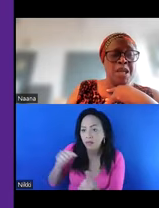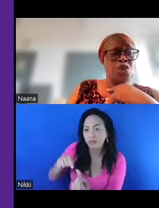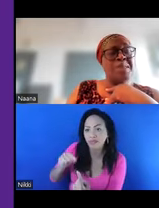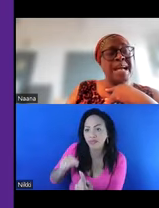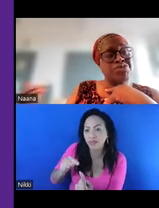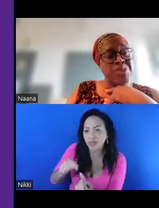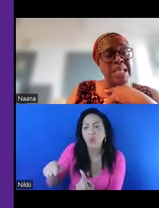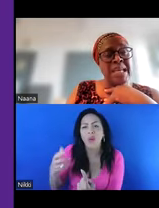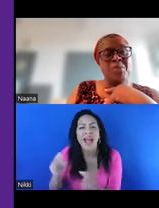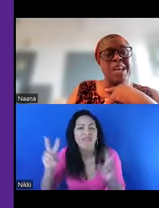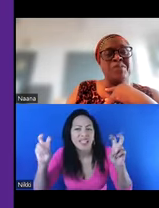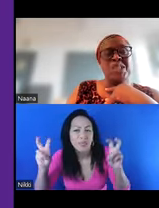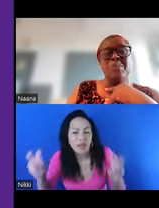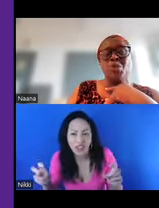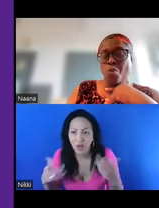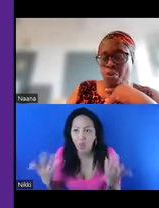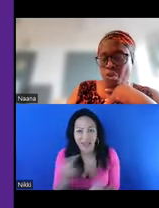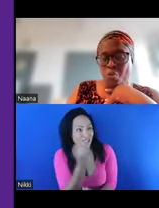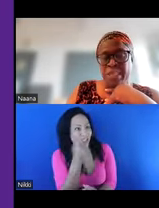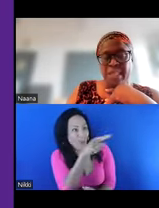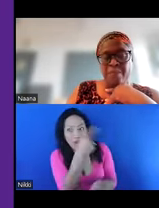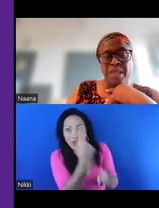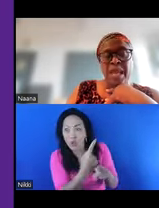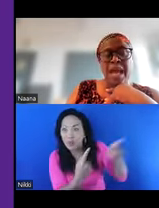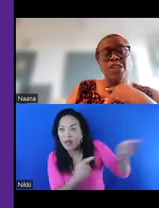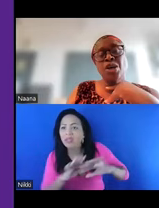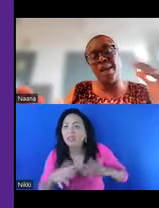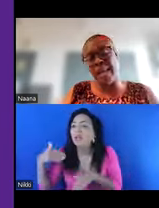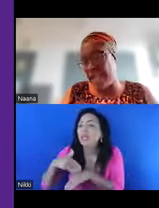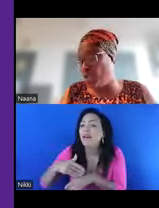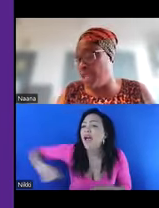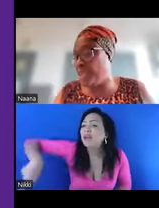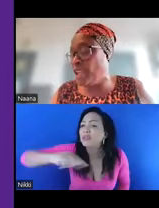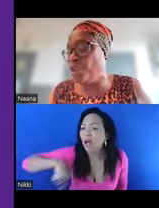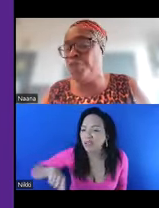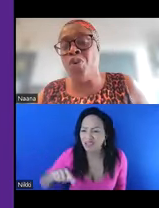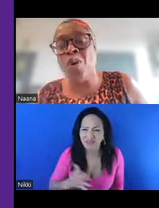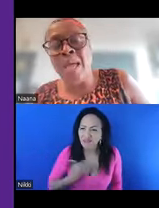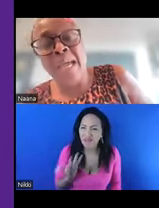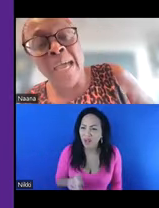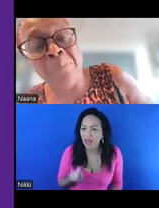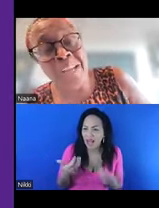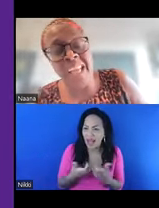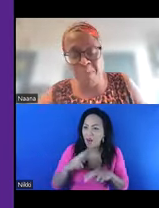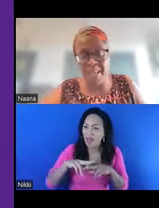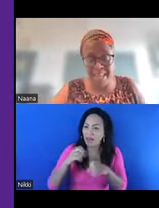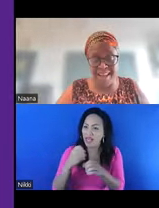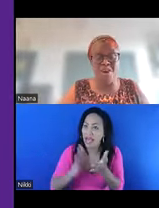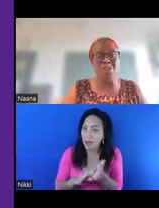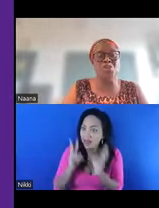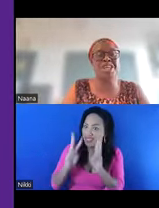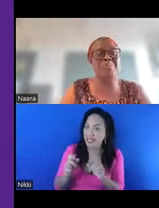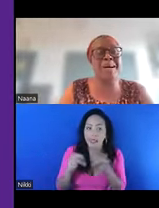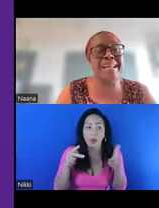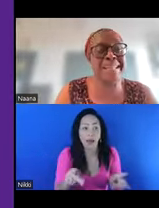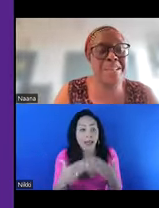you. So that's really how FGM is almost always seen. And so I'd like to say thank you for bringing me here